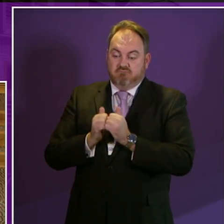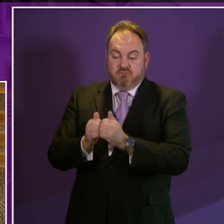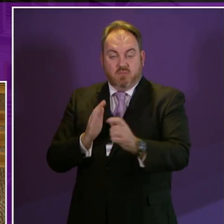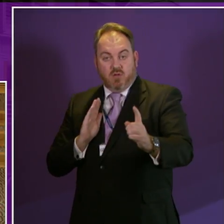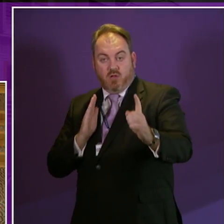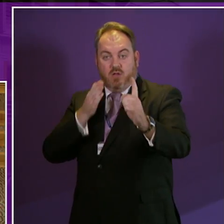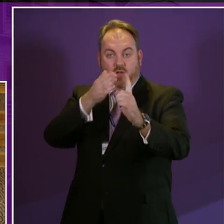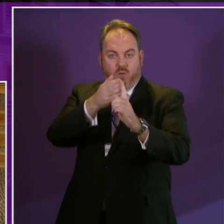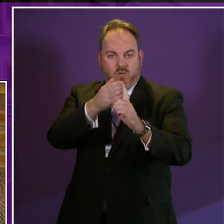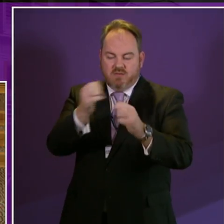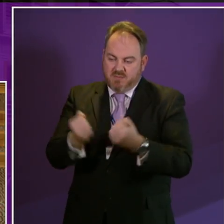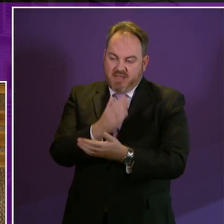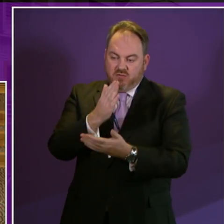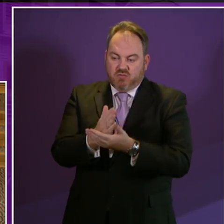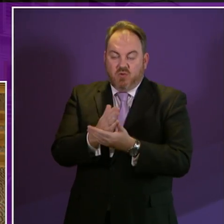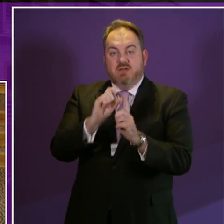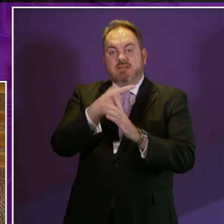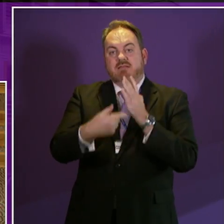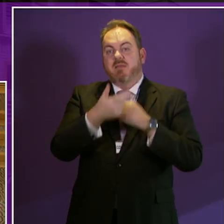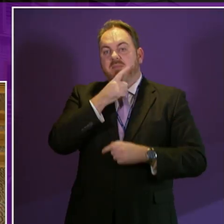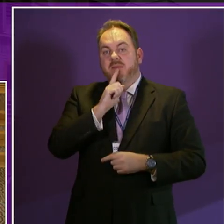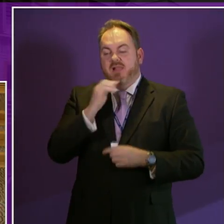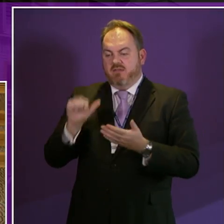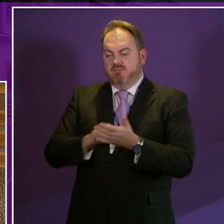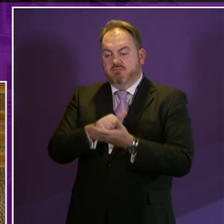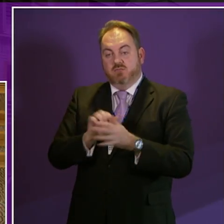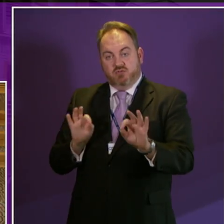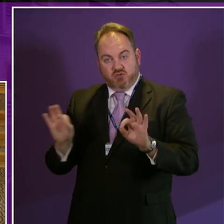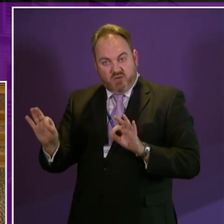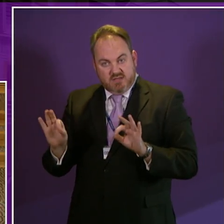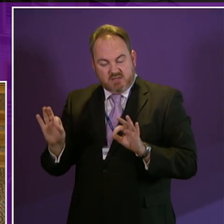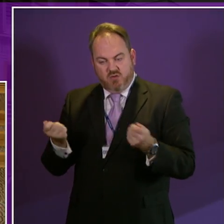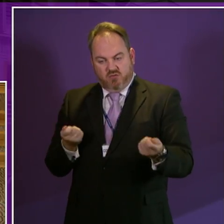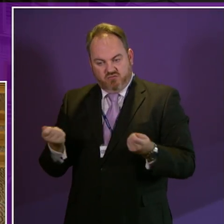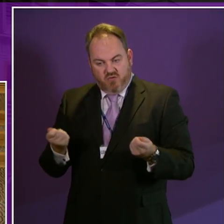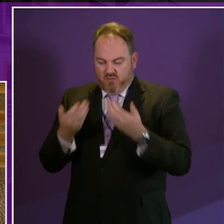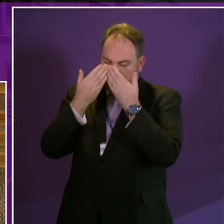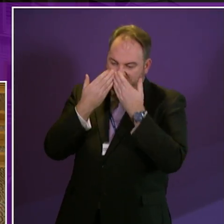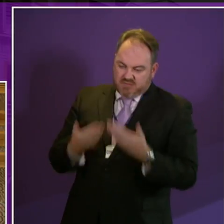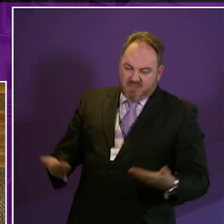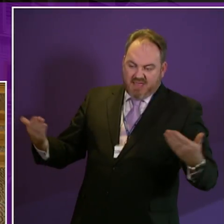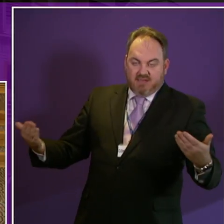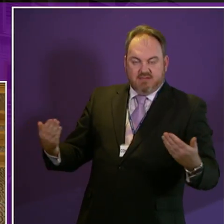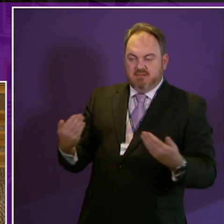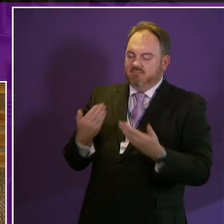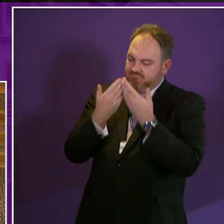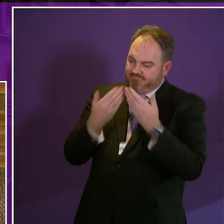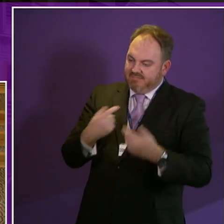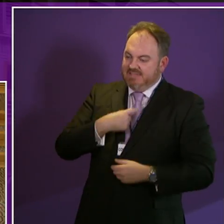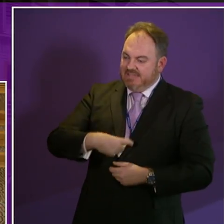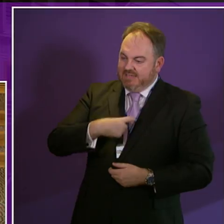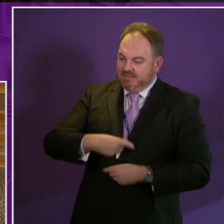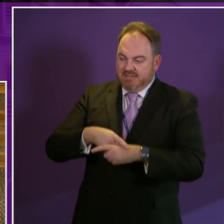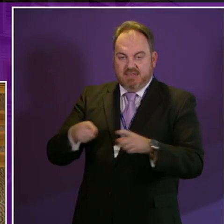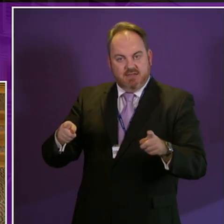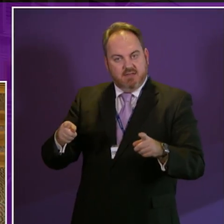disabled people to have choice and control, dignity and freedom to live the life they choose with the support they need to do